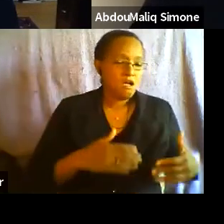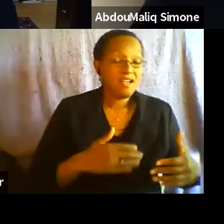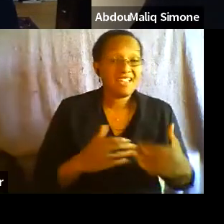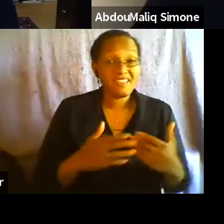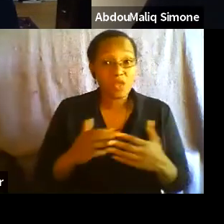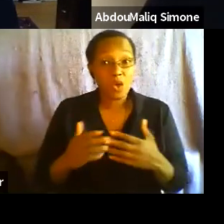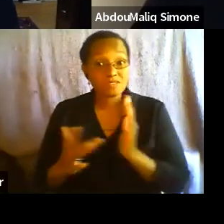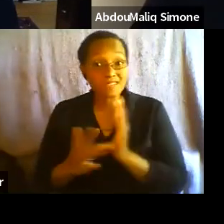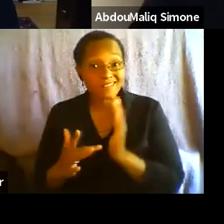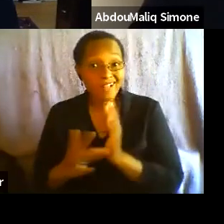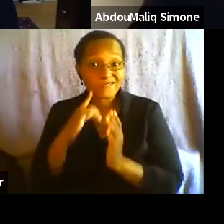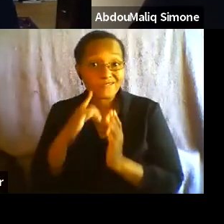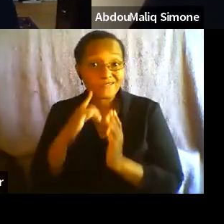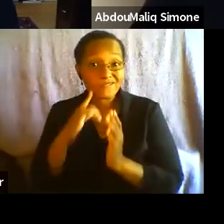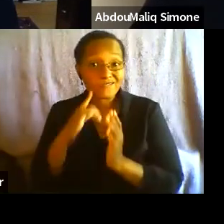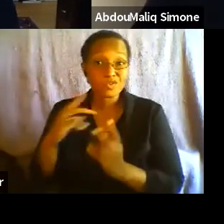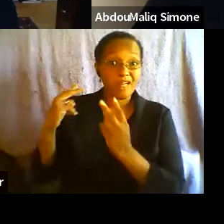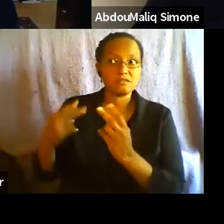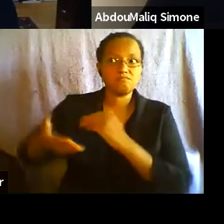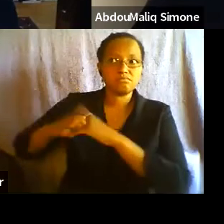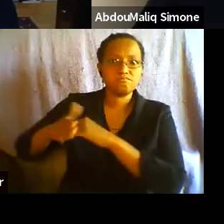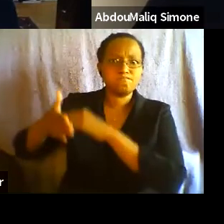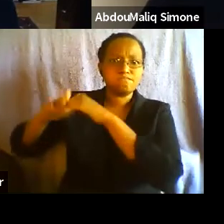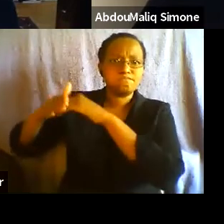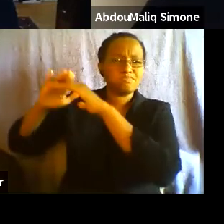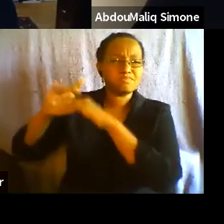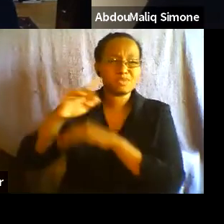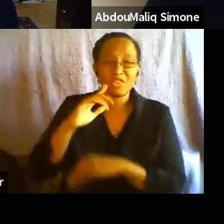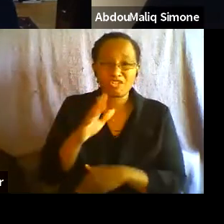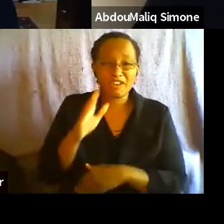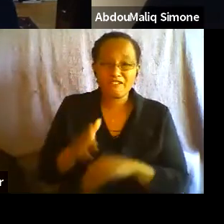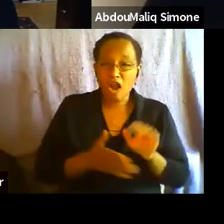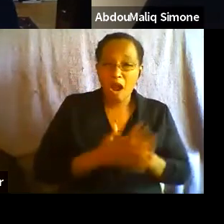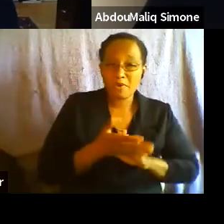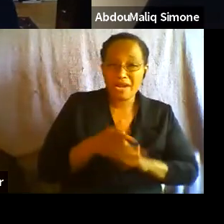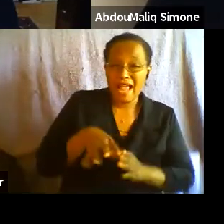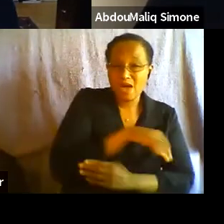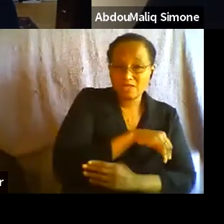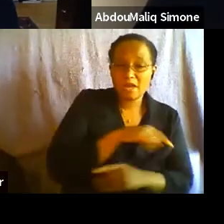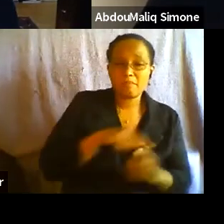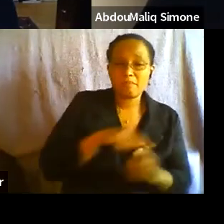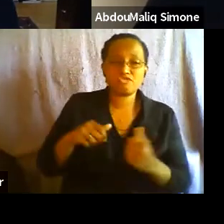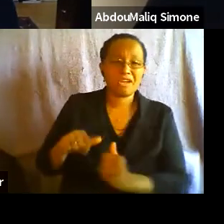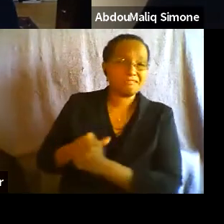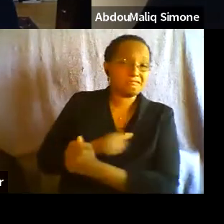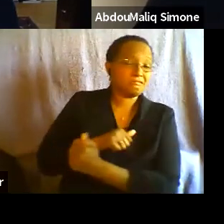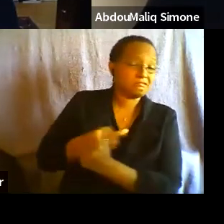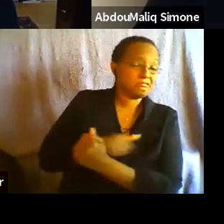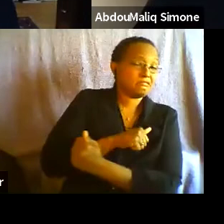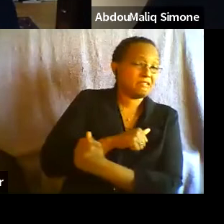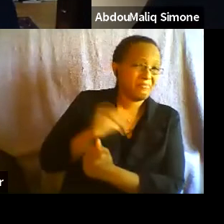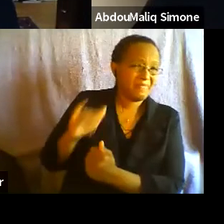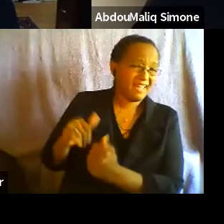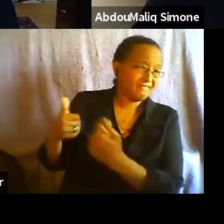proficient so that you never really can operate outside, but you attempt to try to circumvent that, that, that very, very